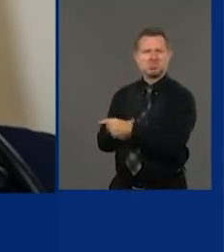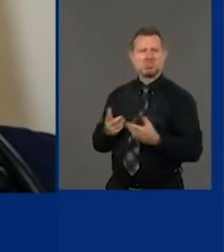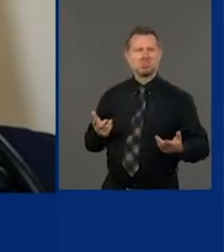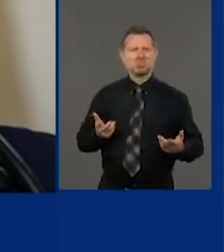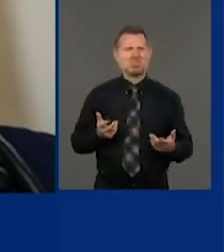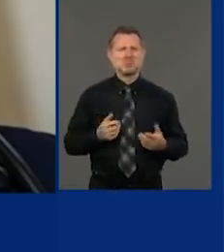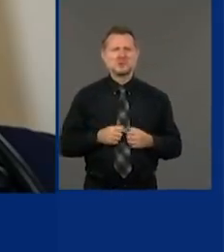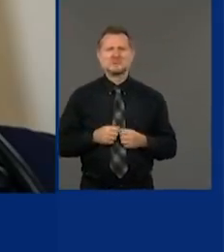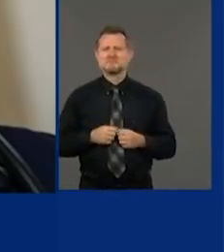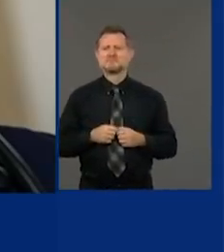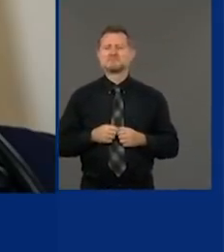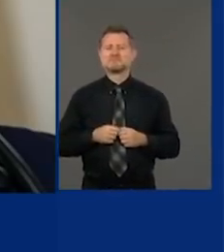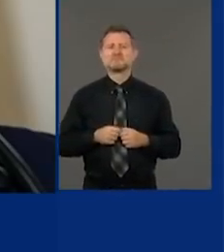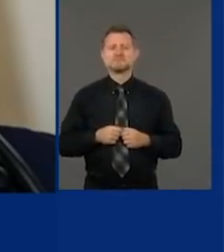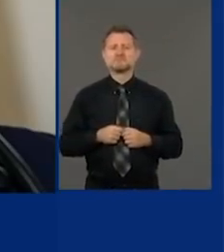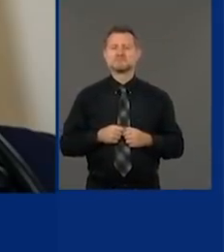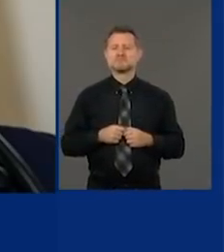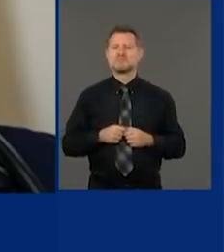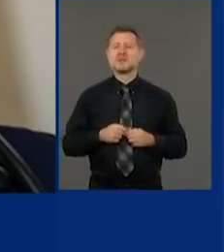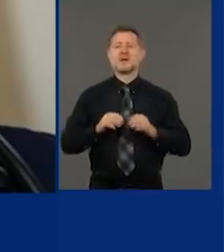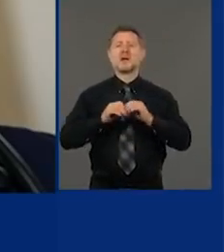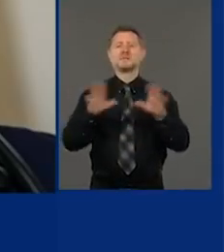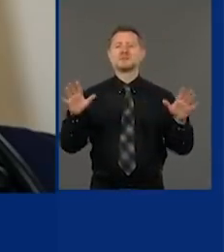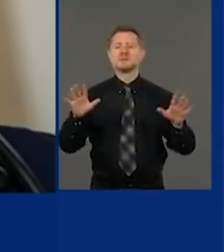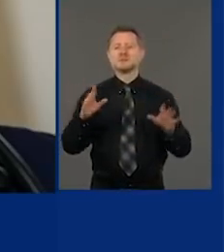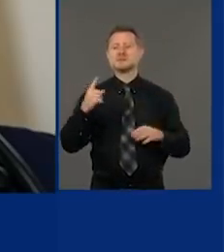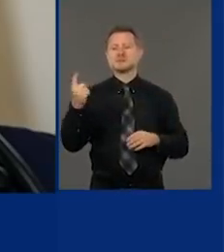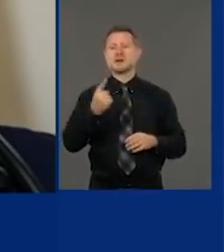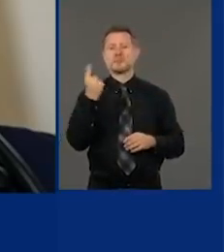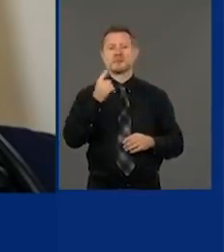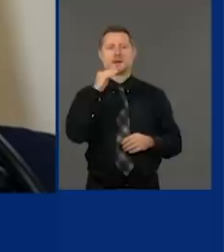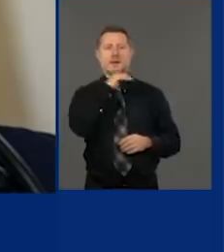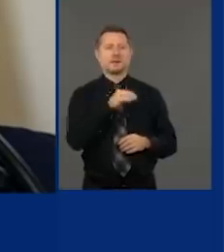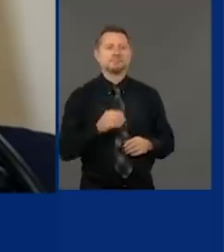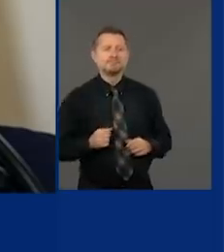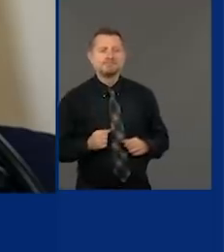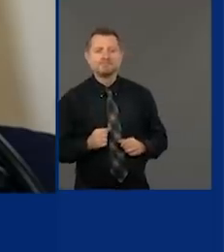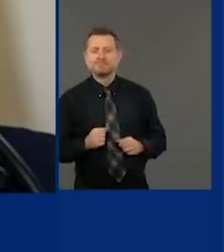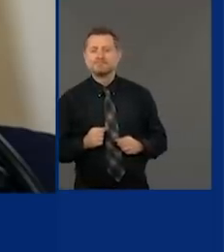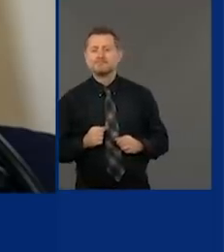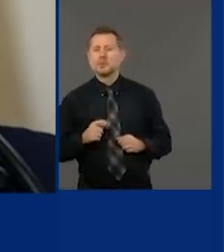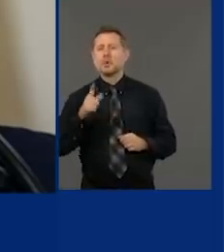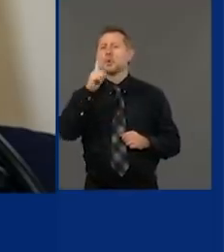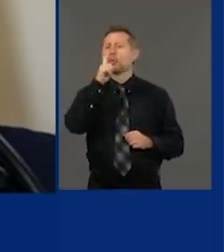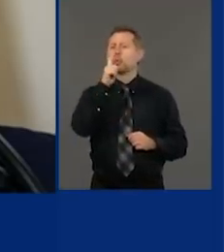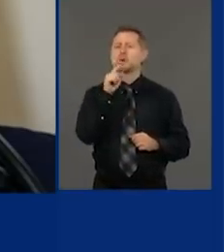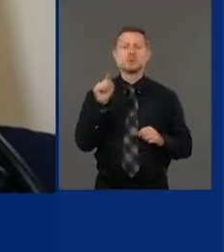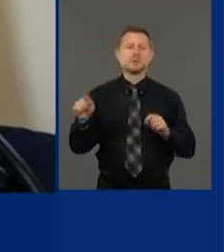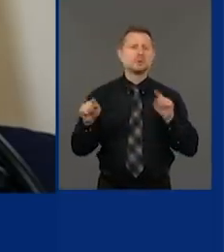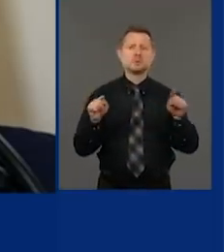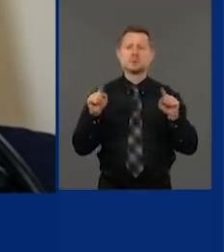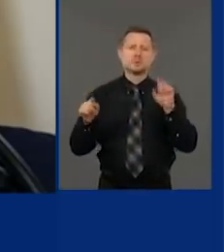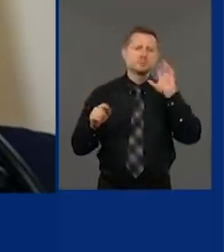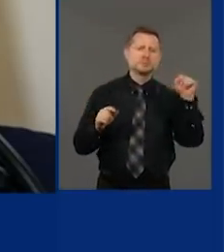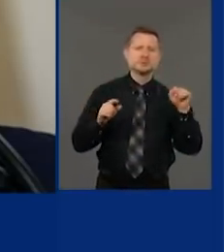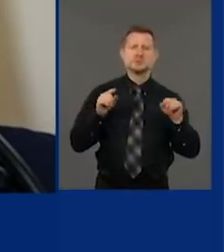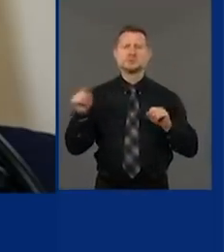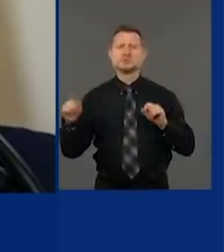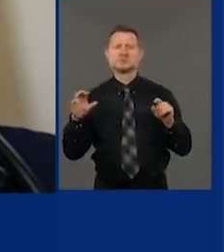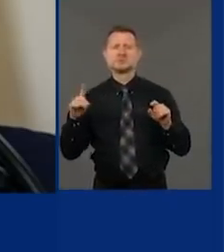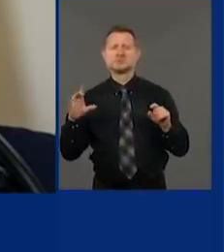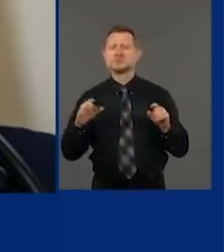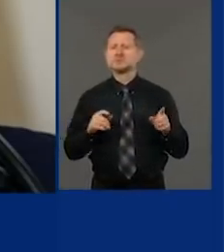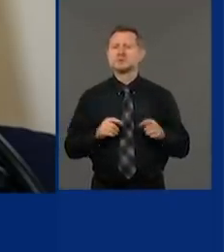Because someone is clearly lying to the American people. And people